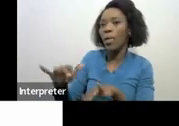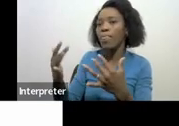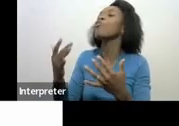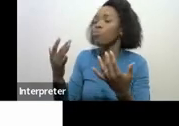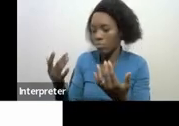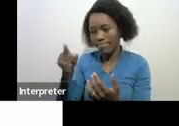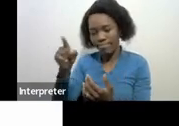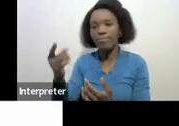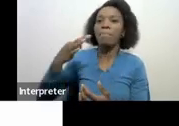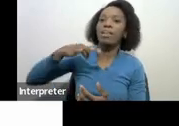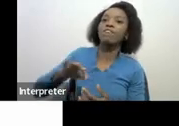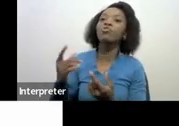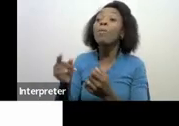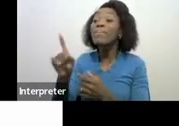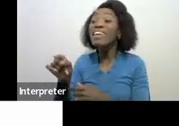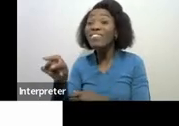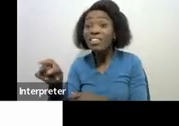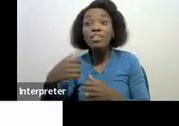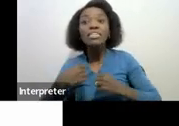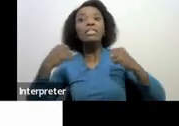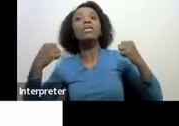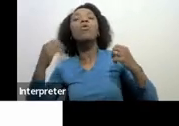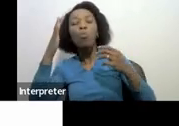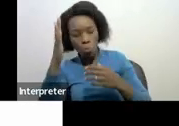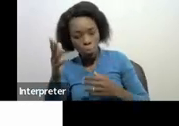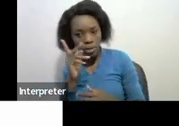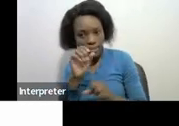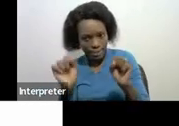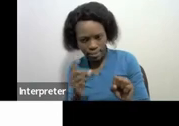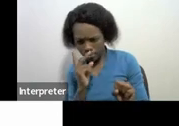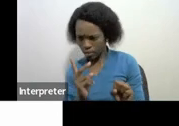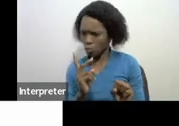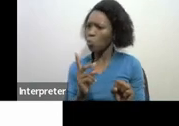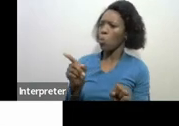well but if they do declaration at the back our systems will be able to tell what it on